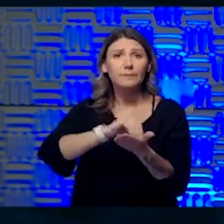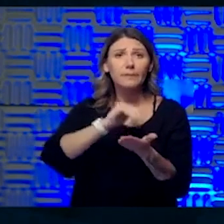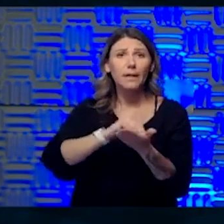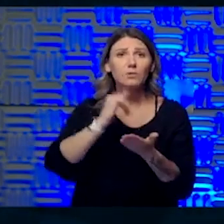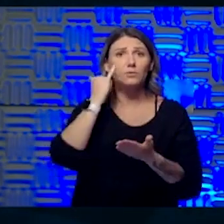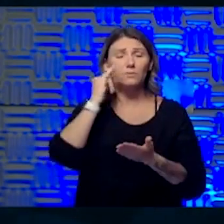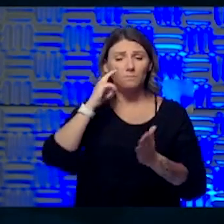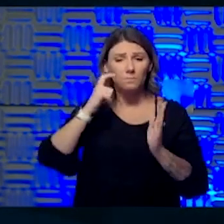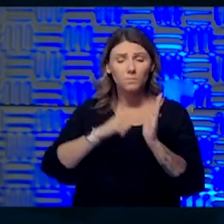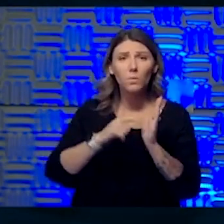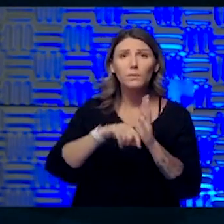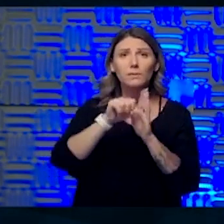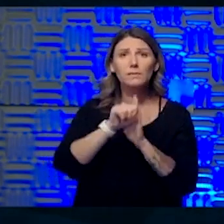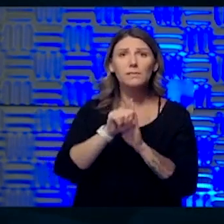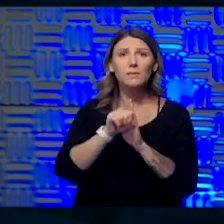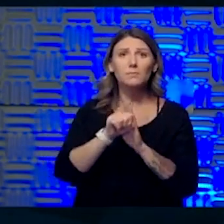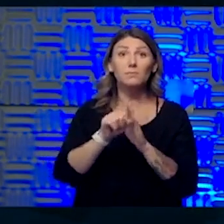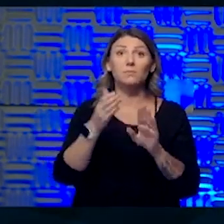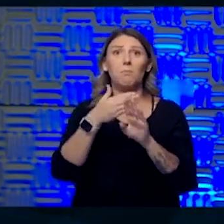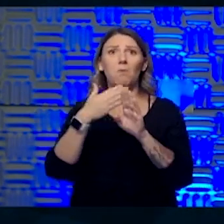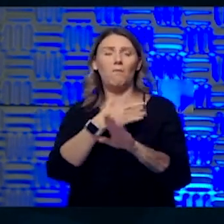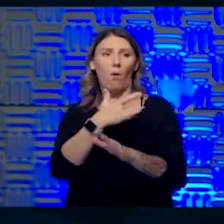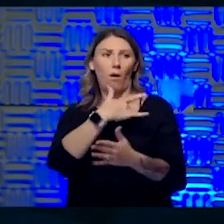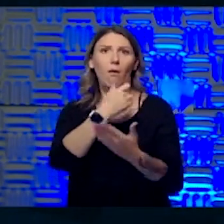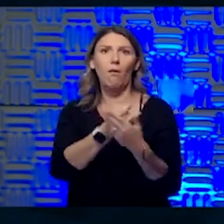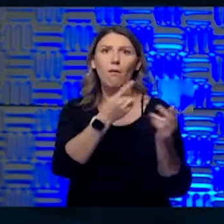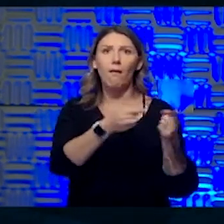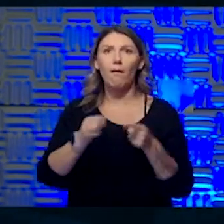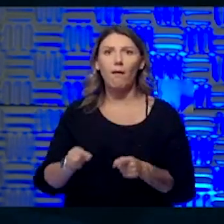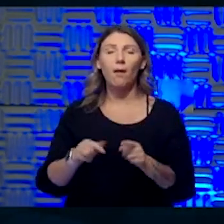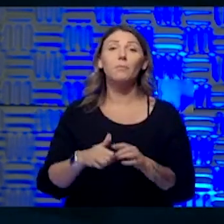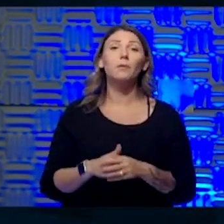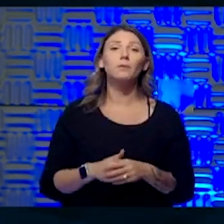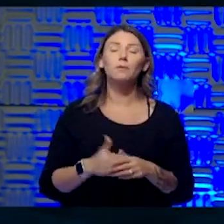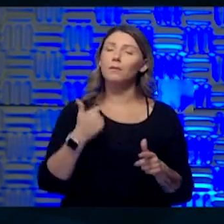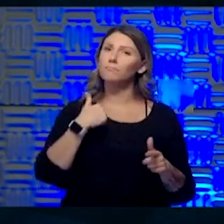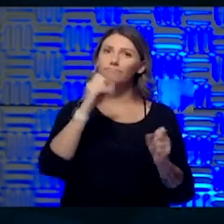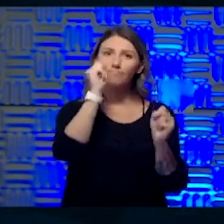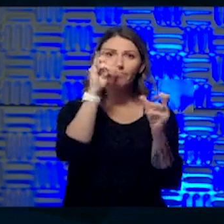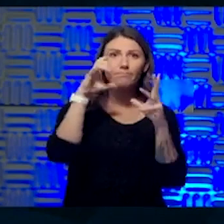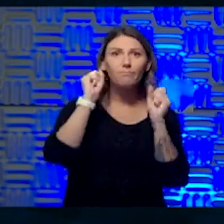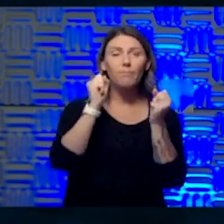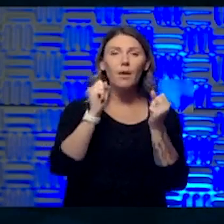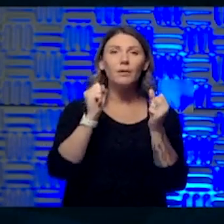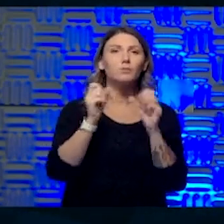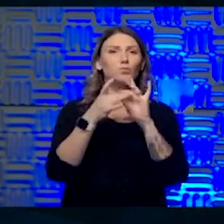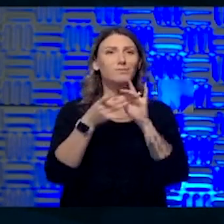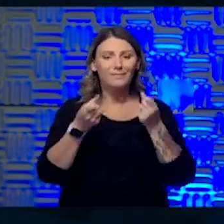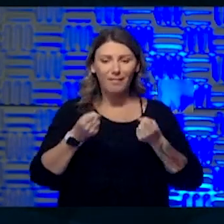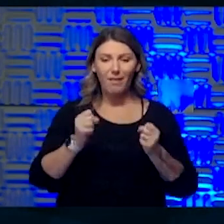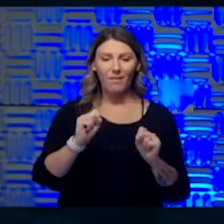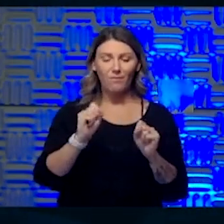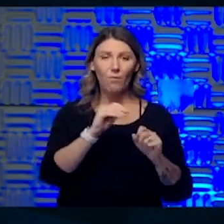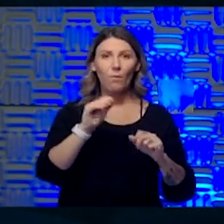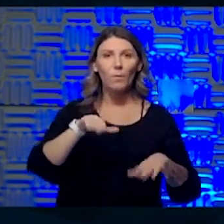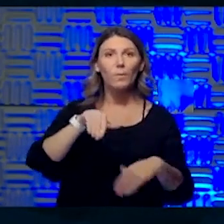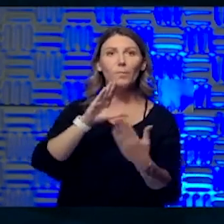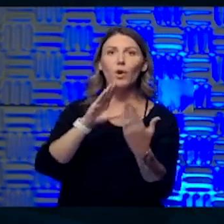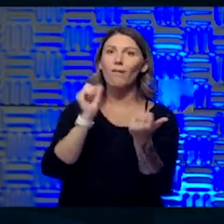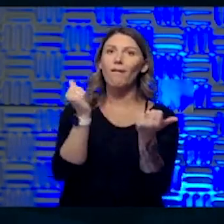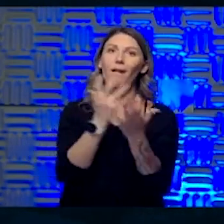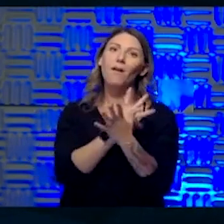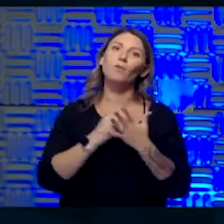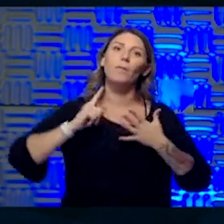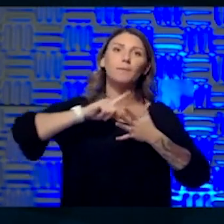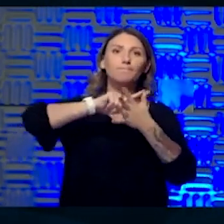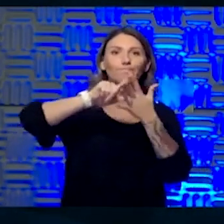uh, before they happen, you know, and like you said, it's, I've been just amazed by the effort and the approach, um, and everything that's been done